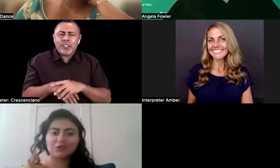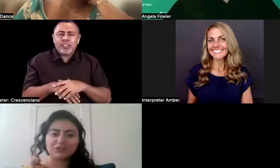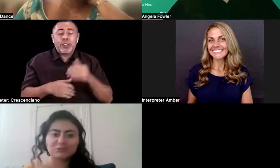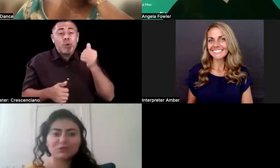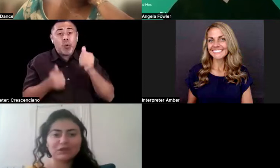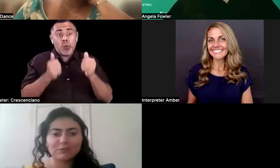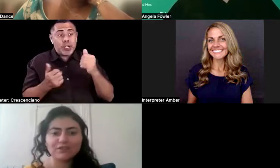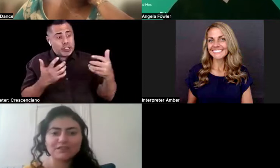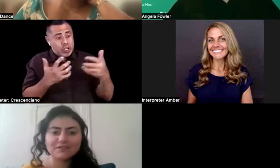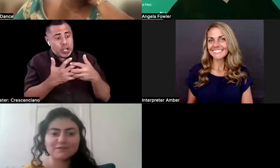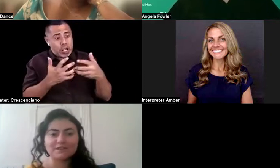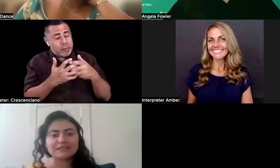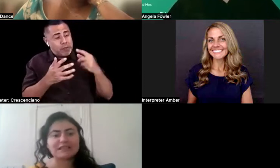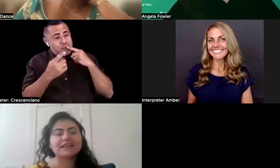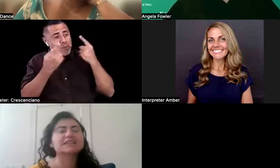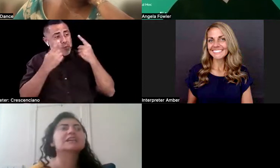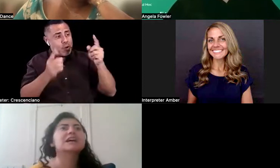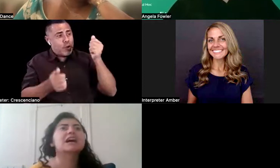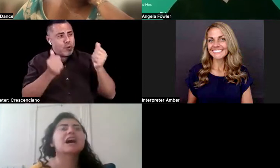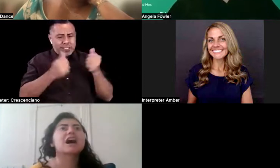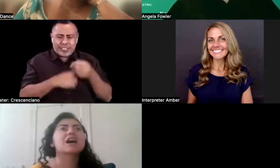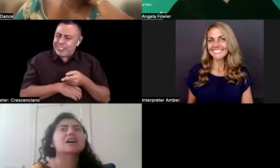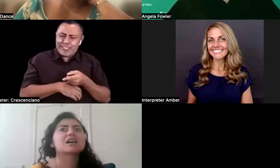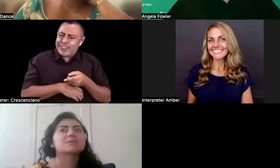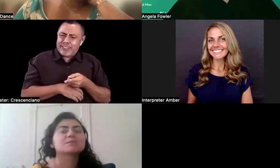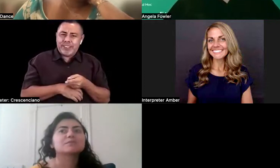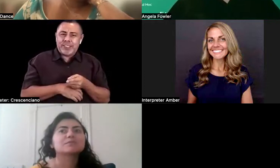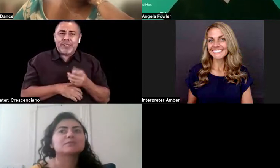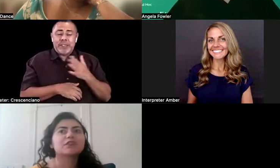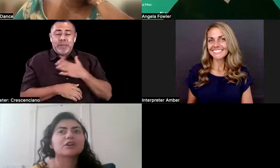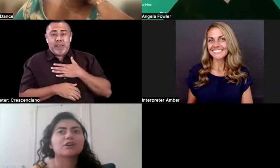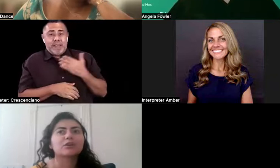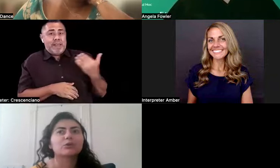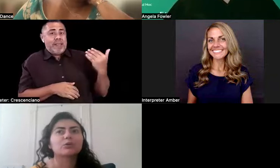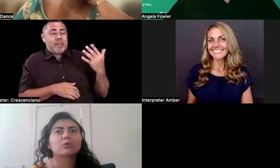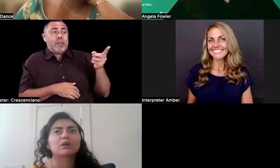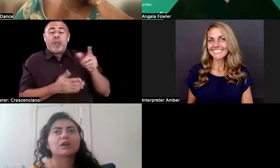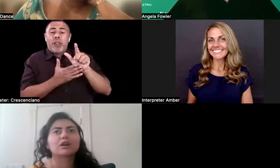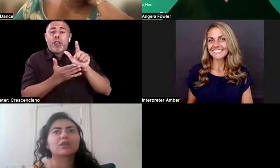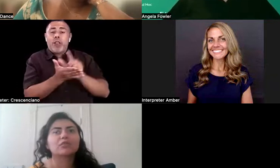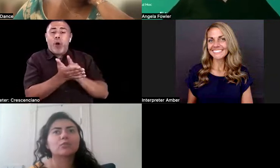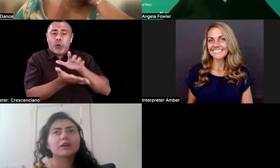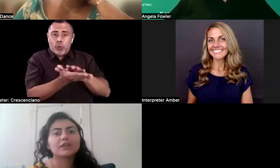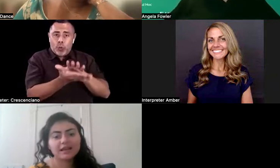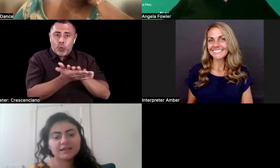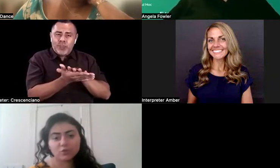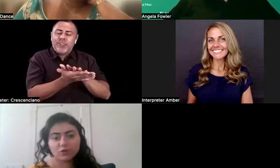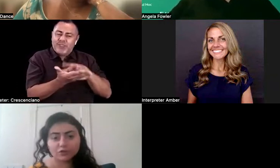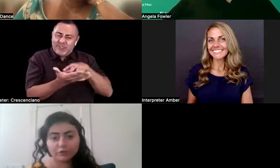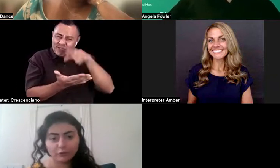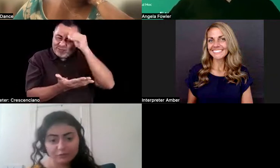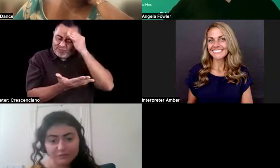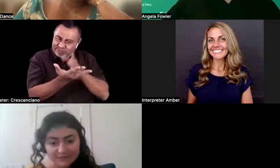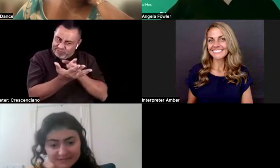school, what that process feels like. Um, so what has